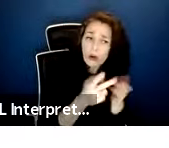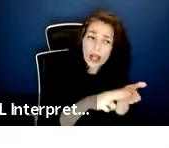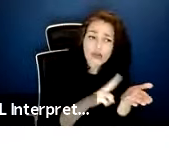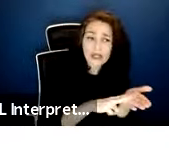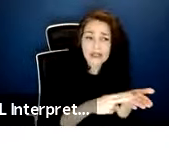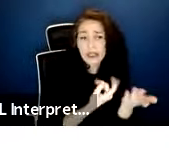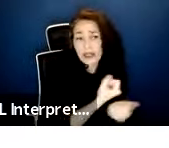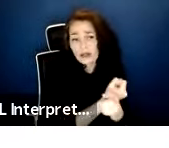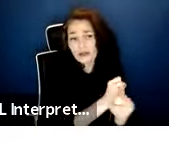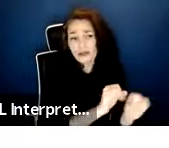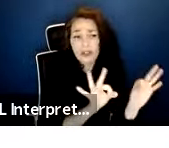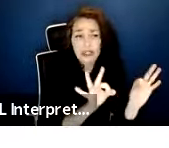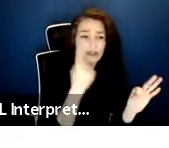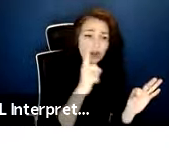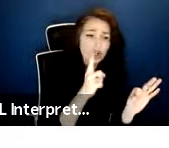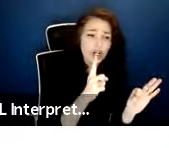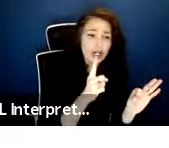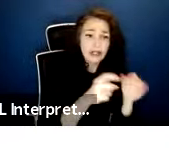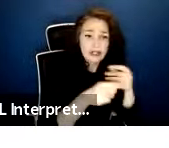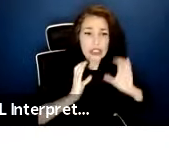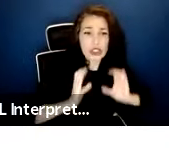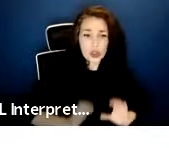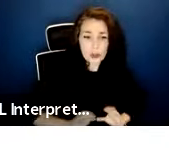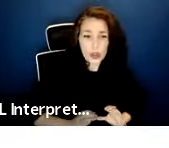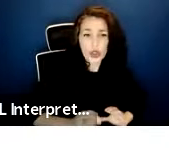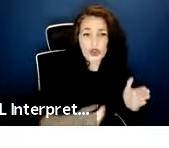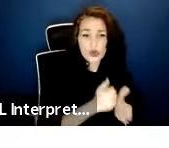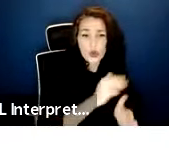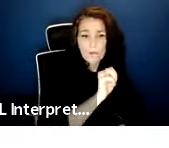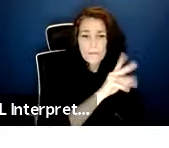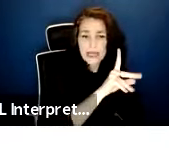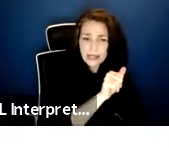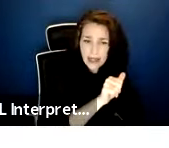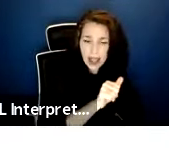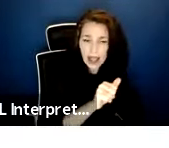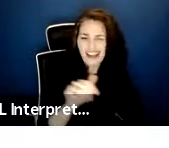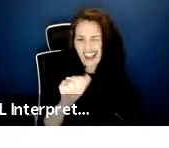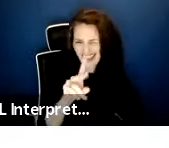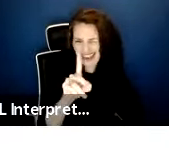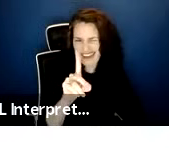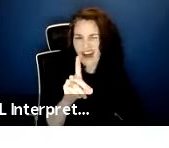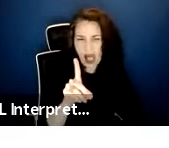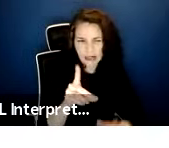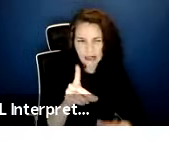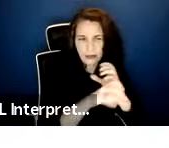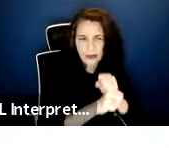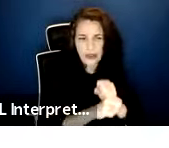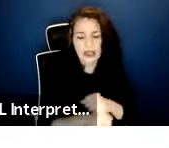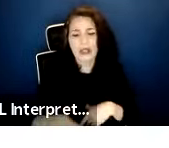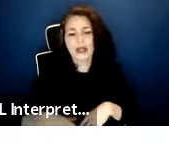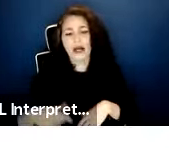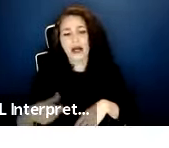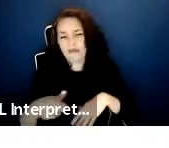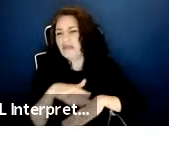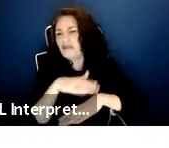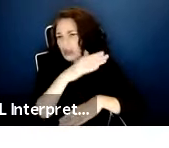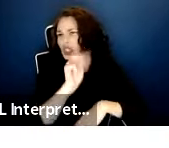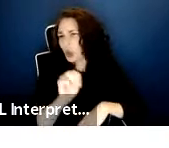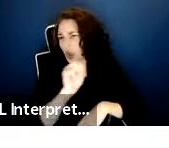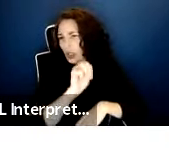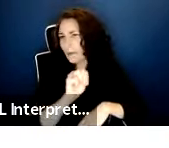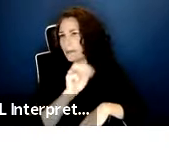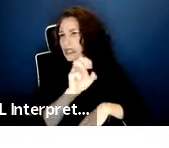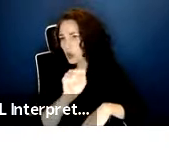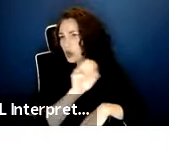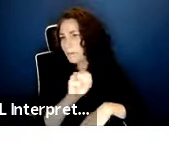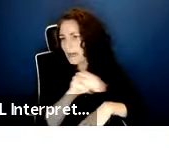Consumer New Media, also known as AVOD. This can include social media platforms. It can go to film festivals. Micro projects can